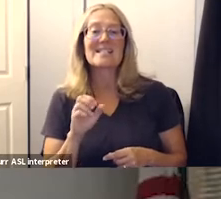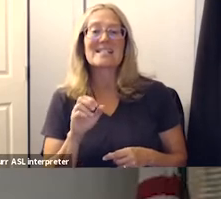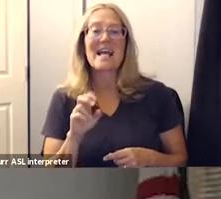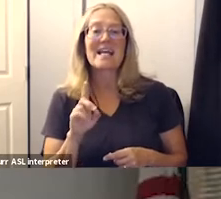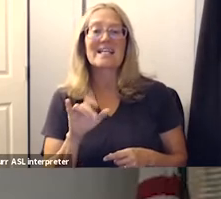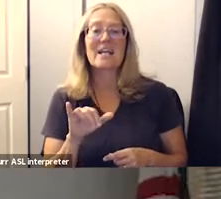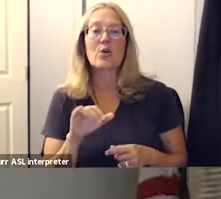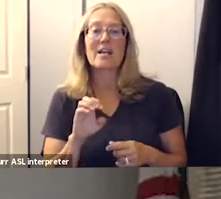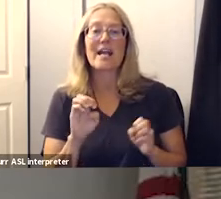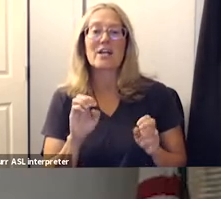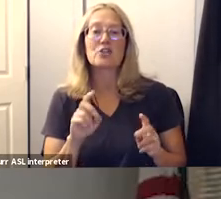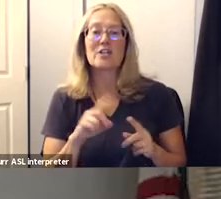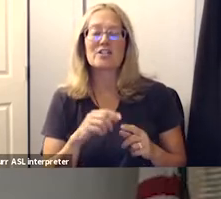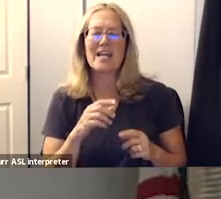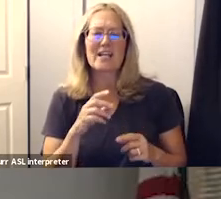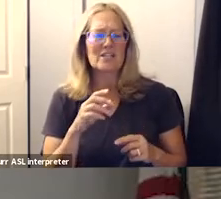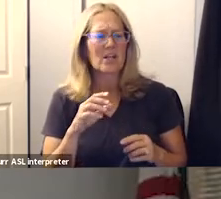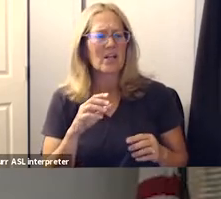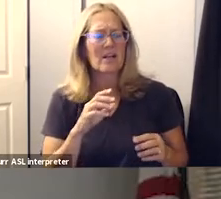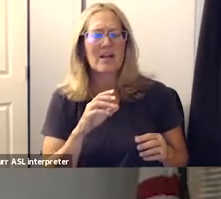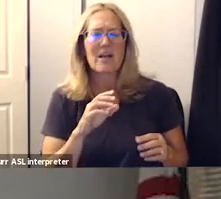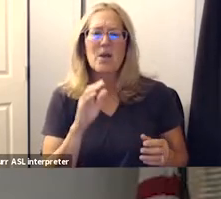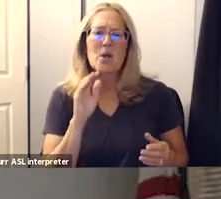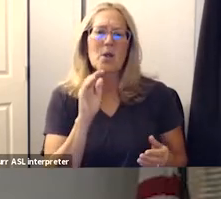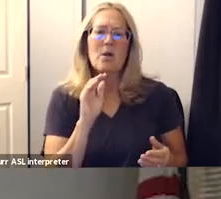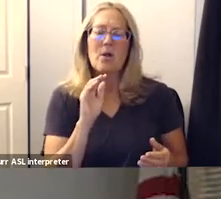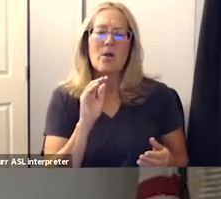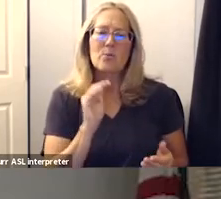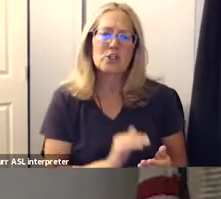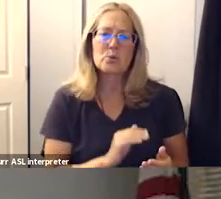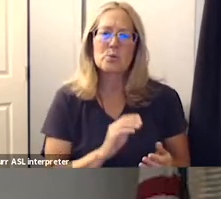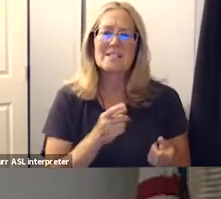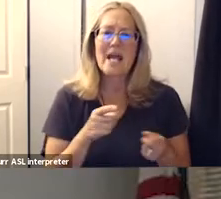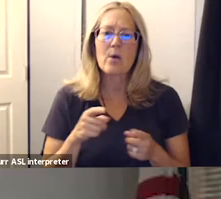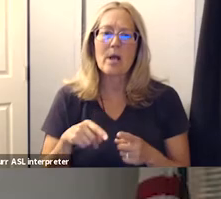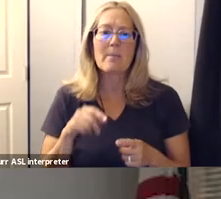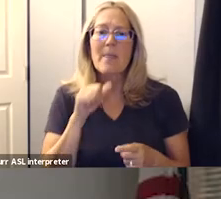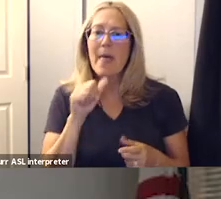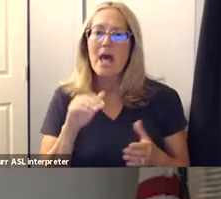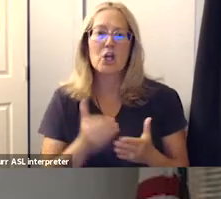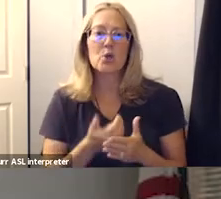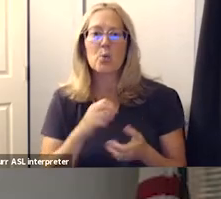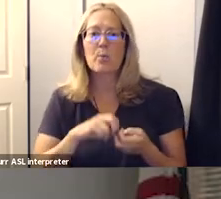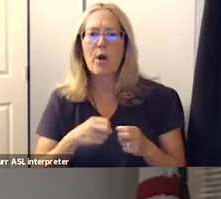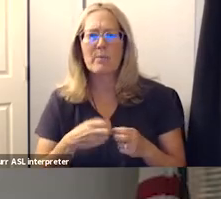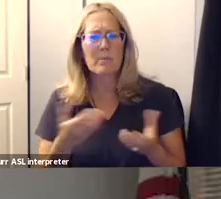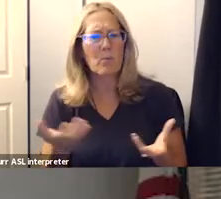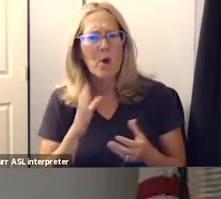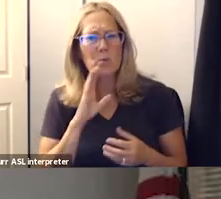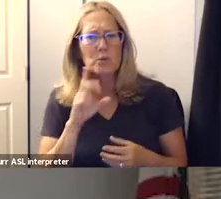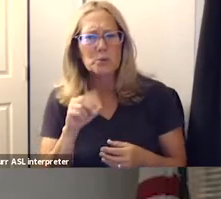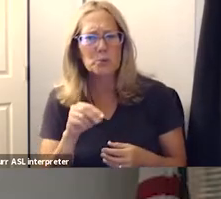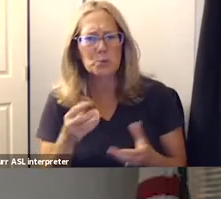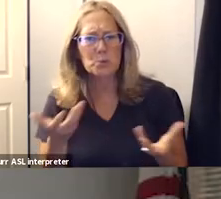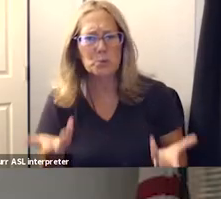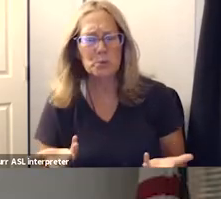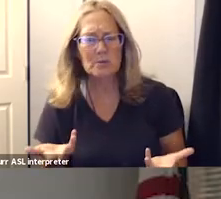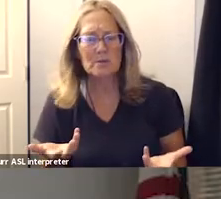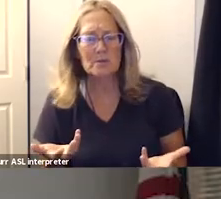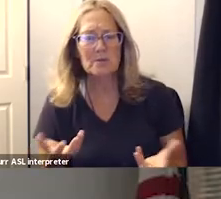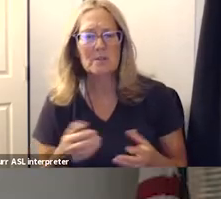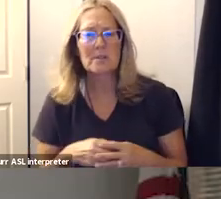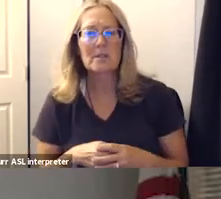outcomes for minorities this is not a new problem so what are you going to do about this crescendo